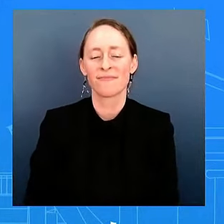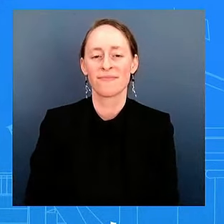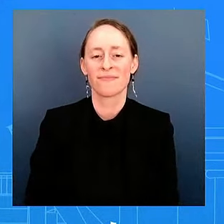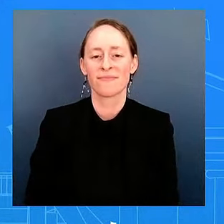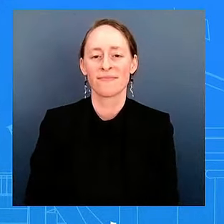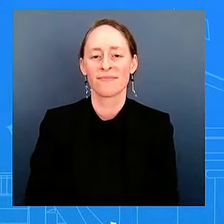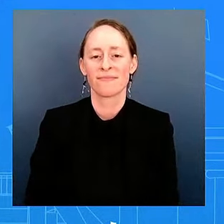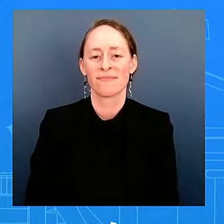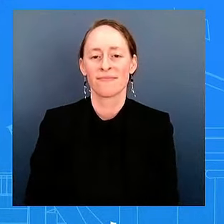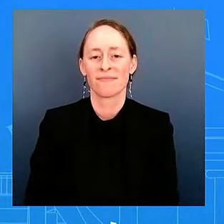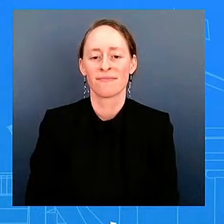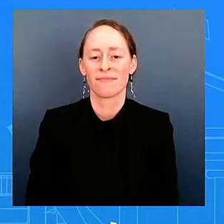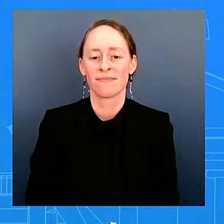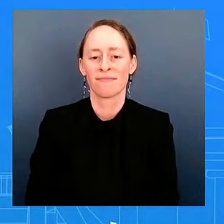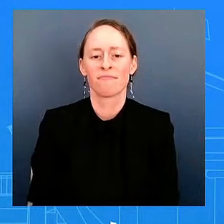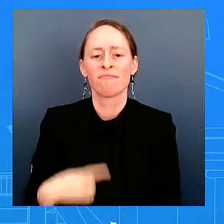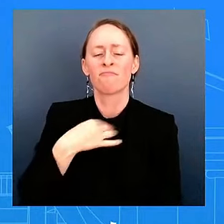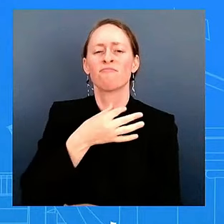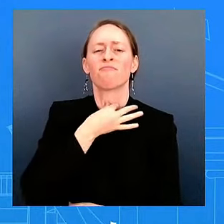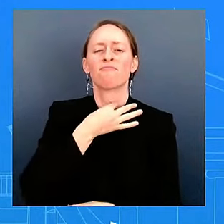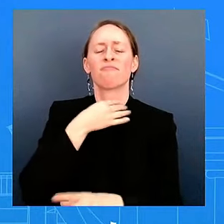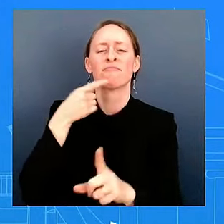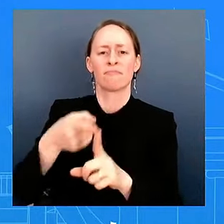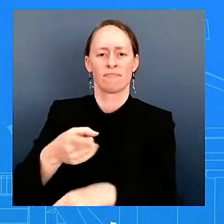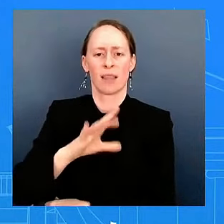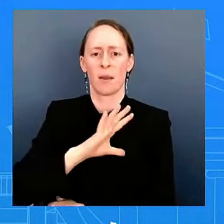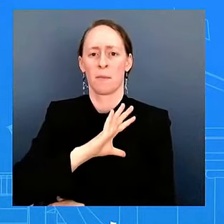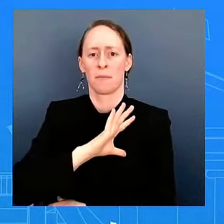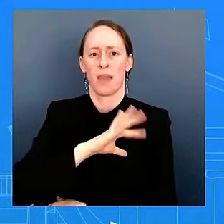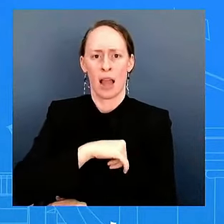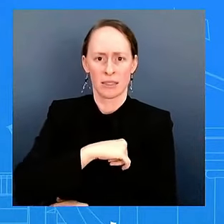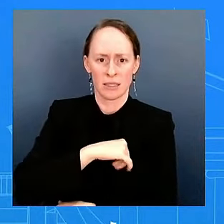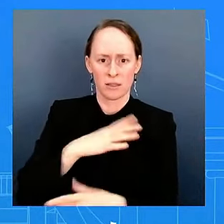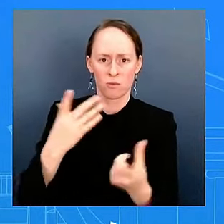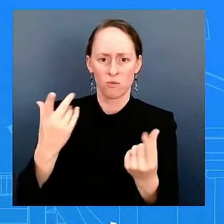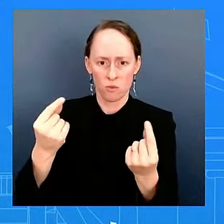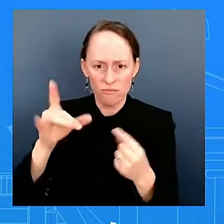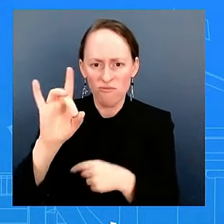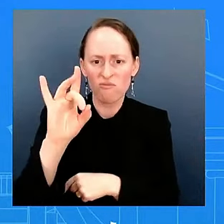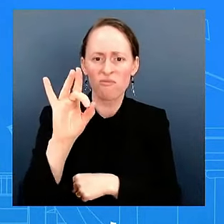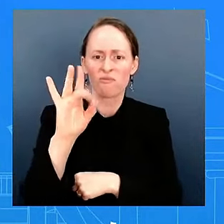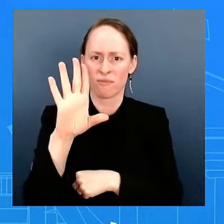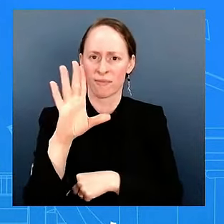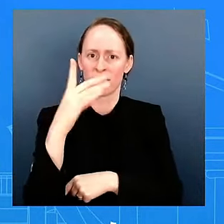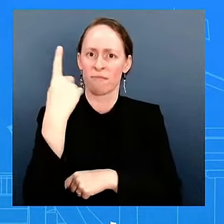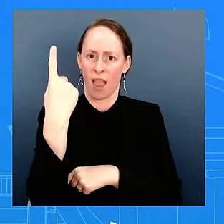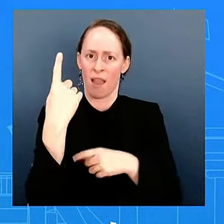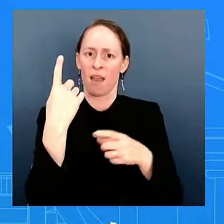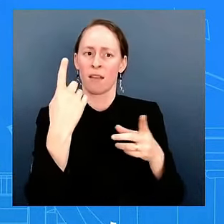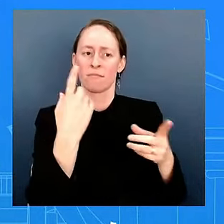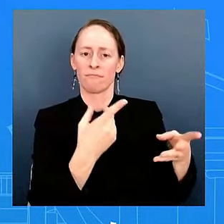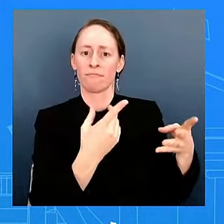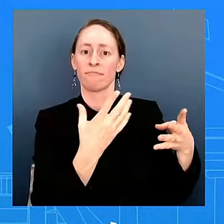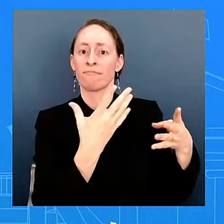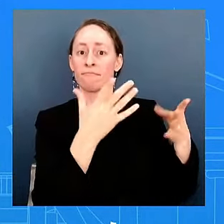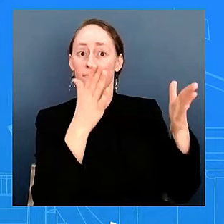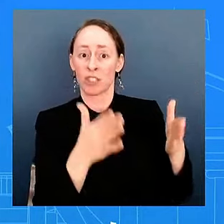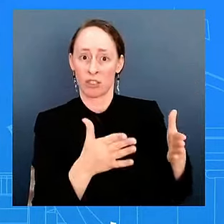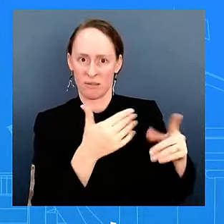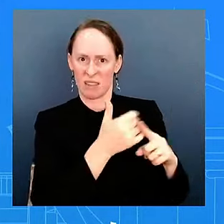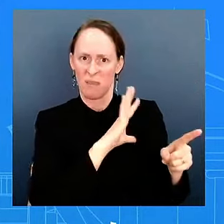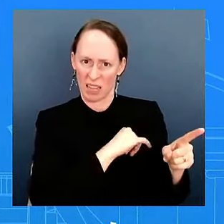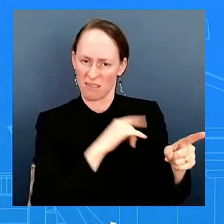have been documented cases of rape against Palestinian prisoners in Israeli detention. And it's been reported by